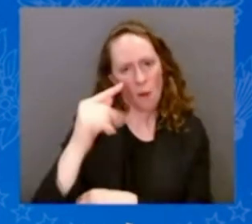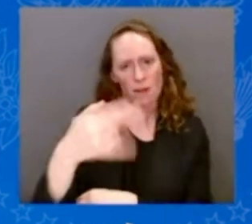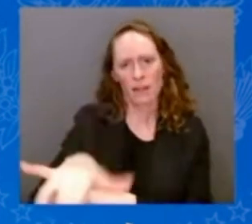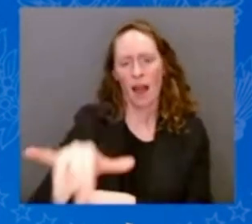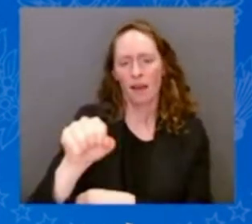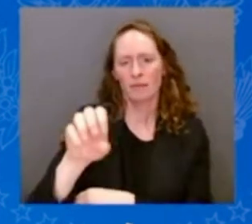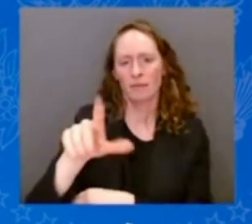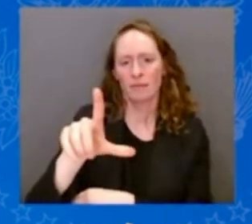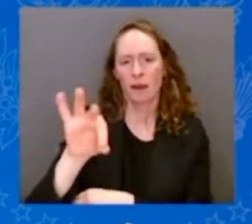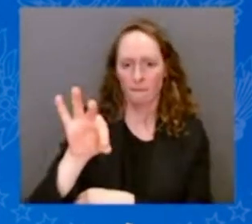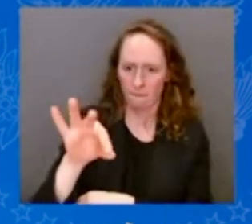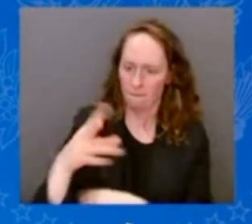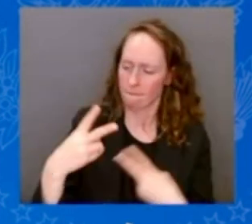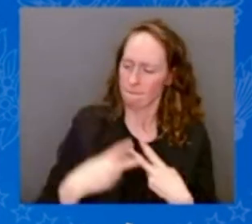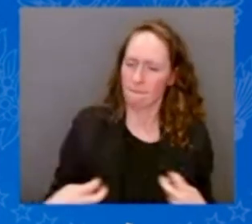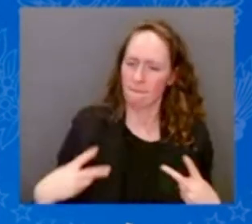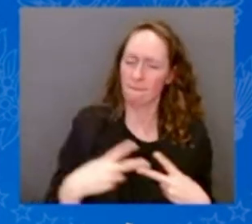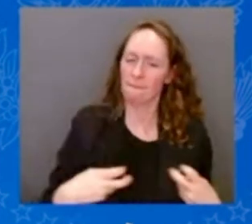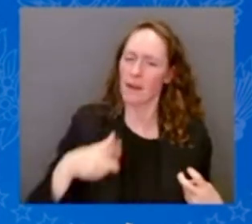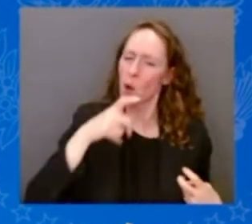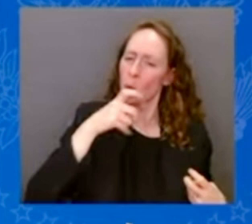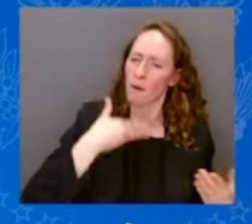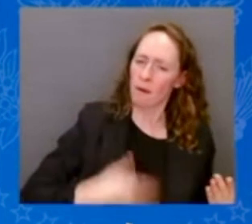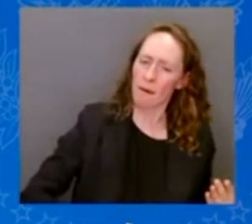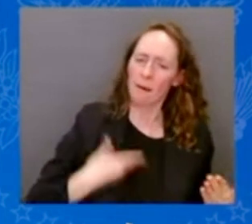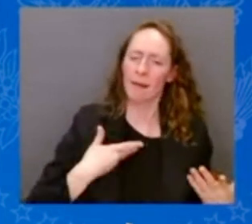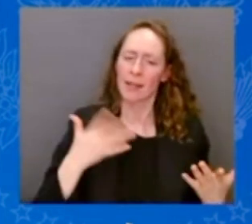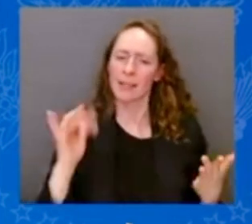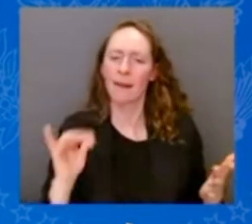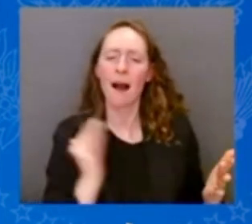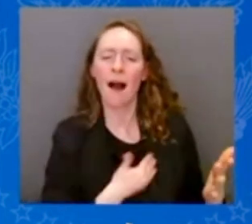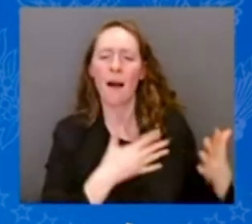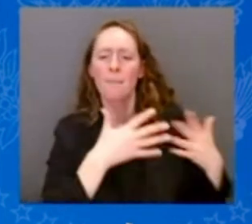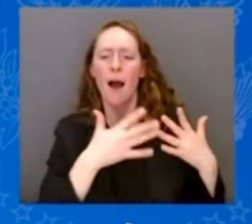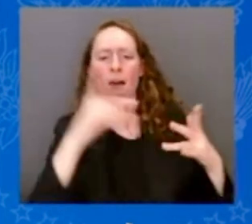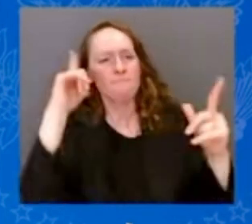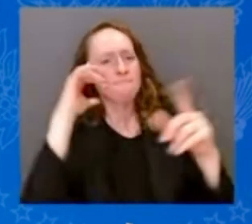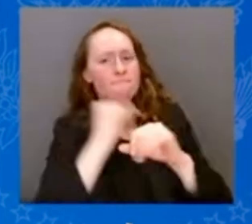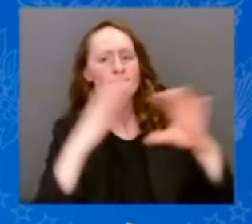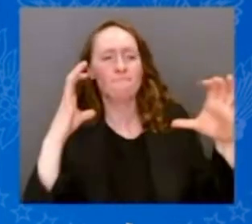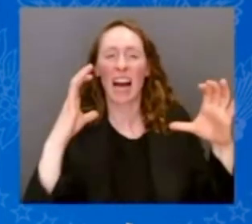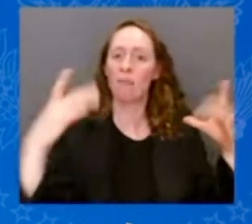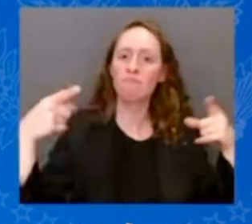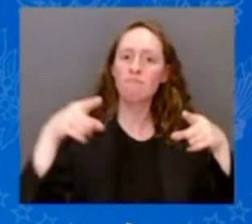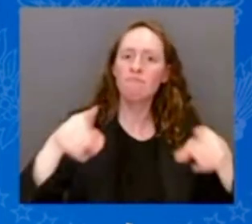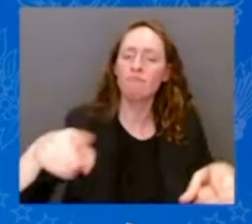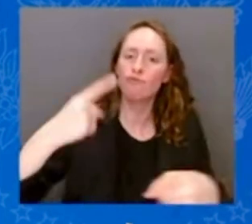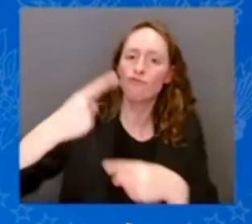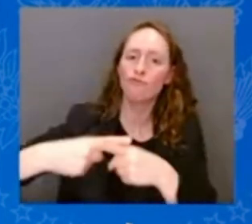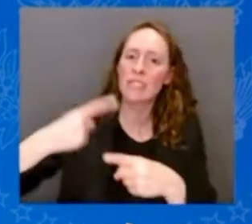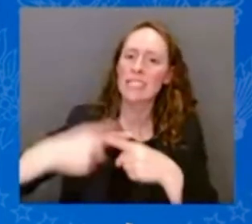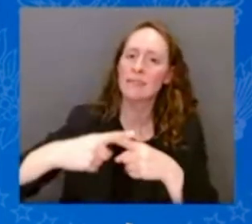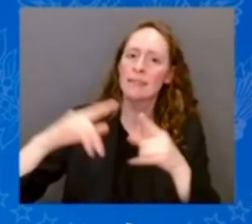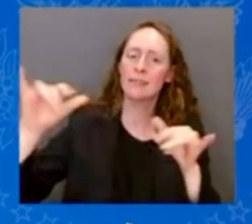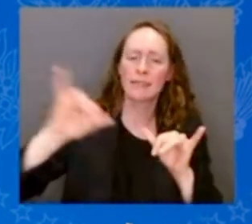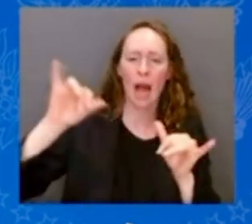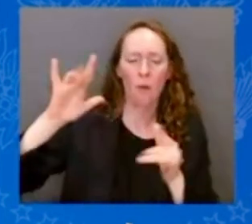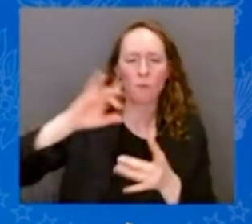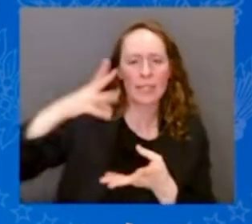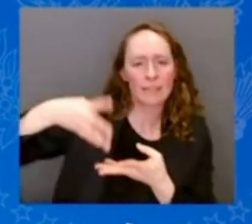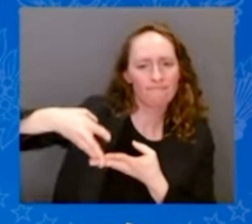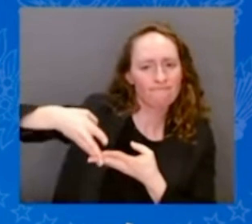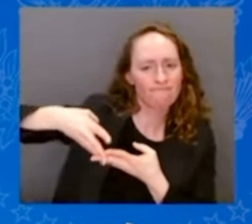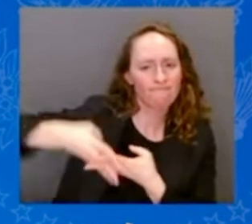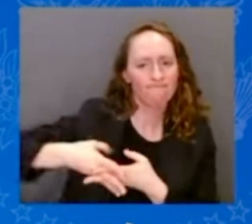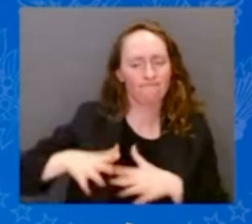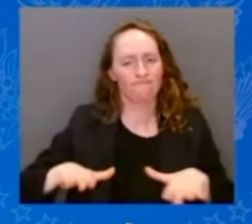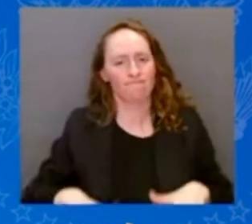about Greece to really understand it. Greece is woven in the very foundations of our democracy, of our nation. We see it across